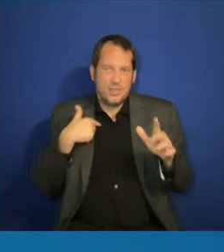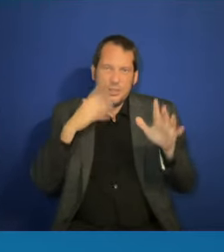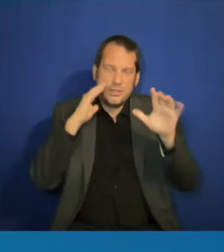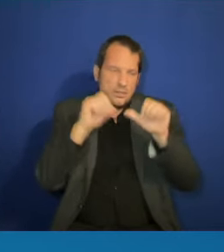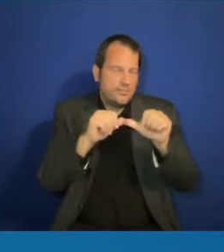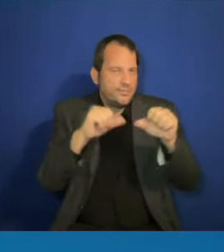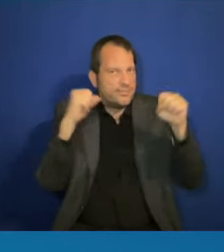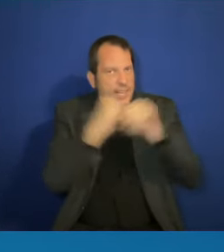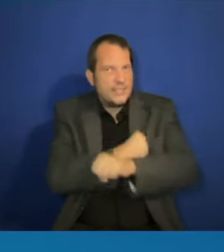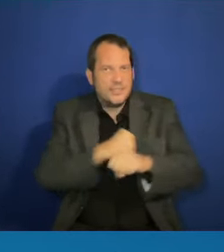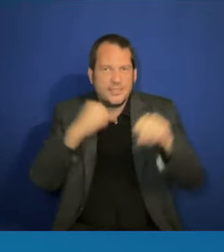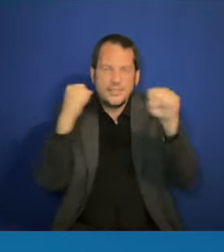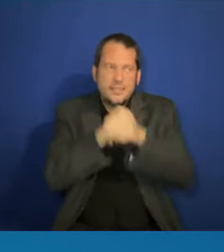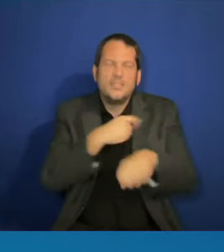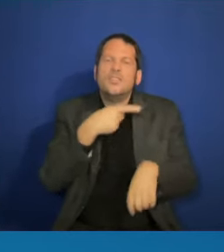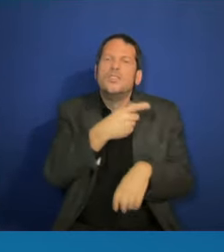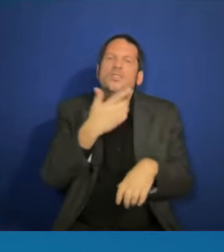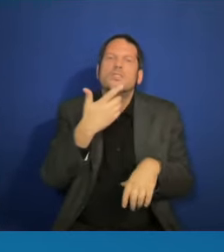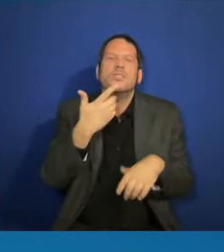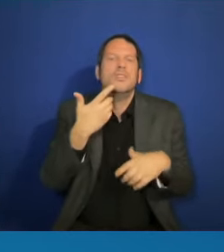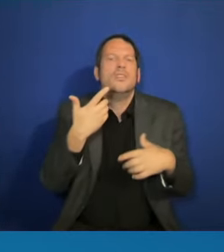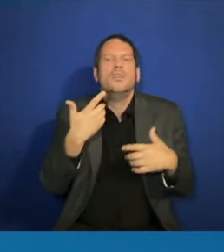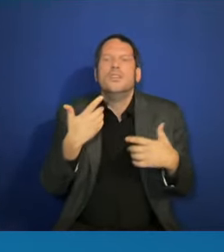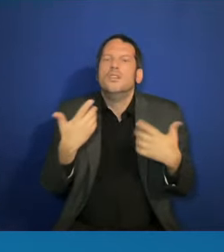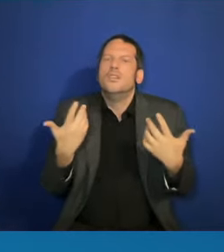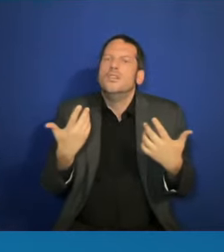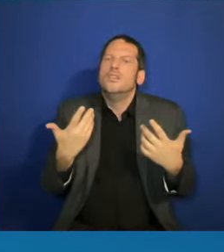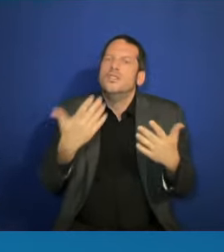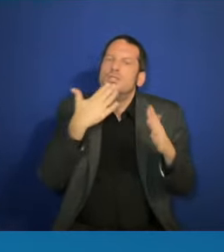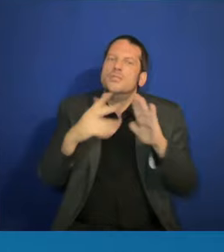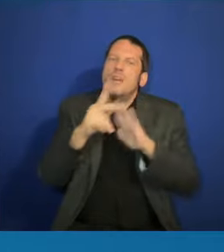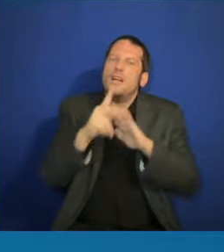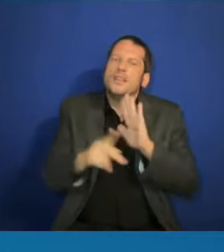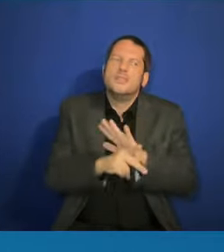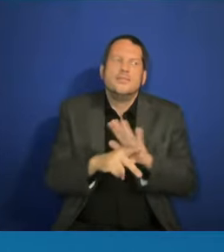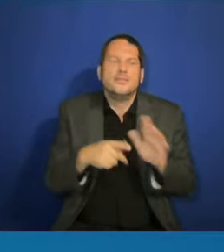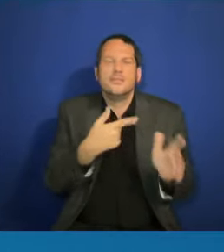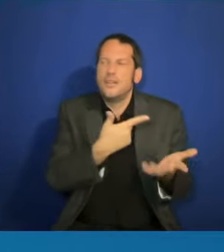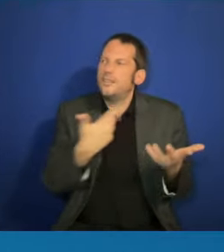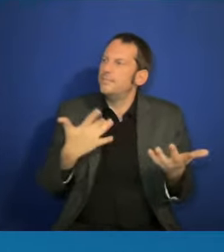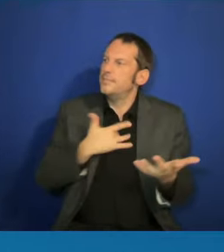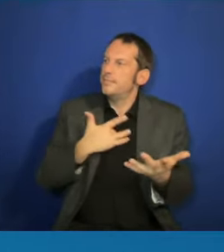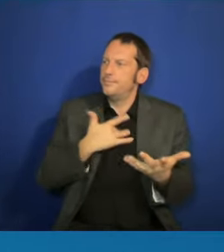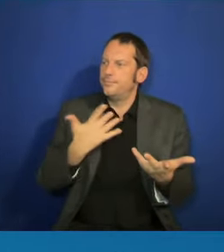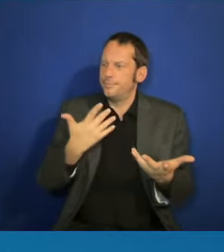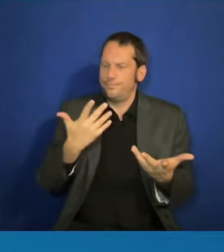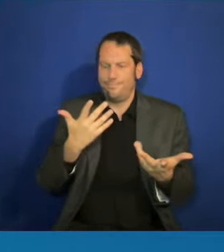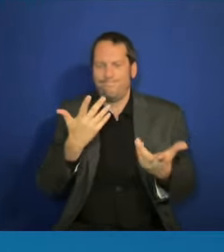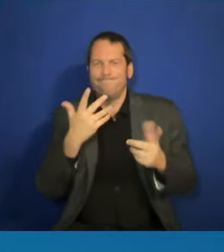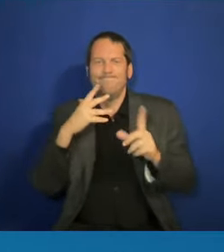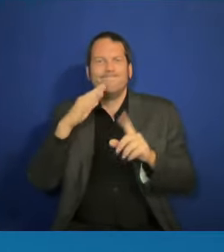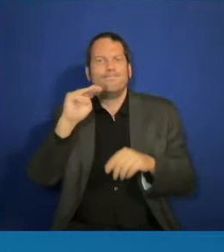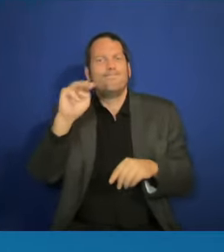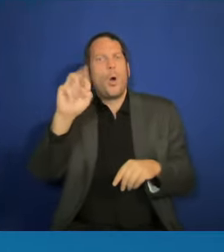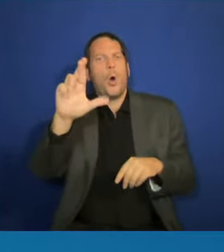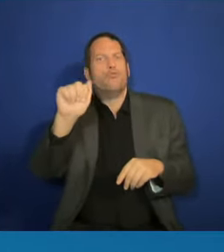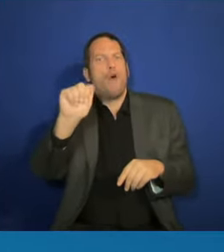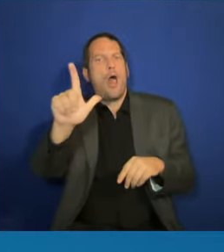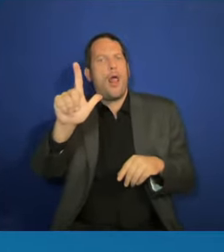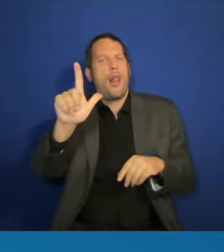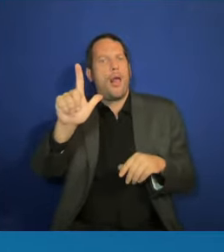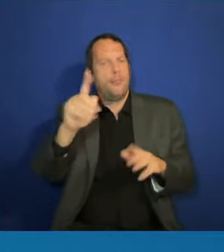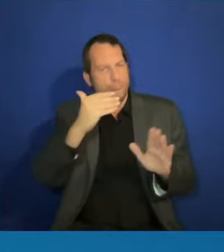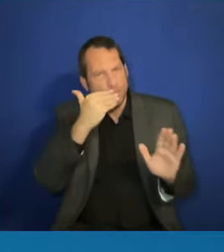morally correct and right policies, and how they're being attacked,